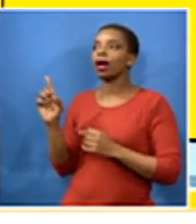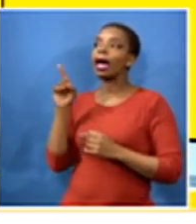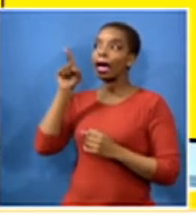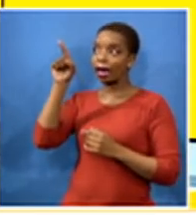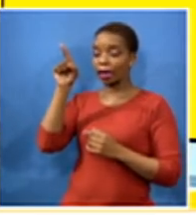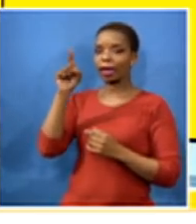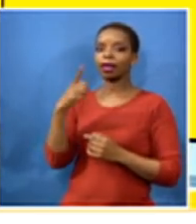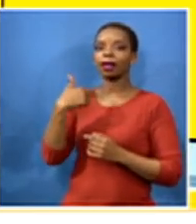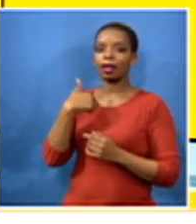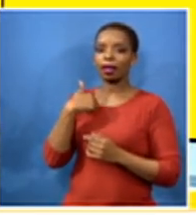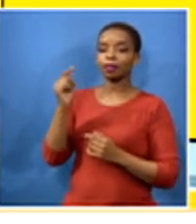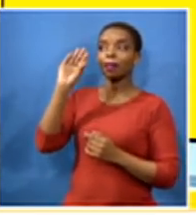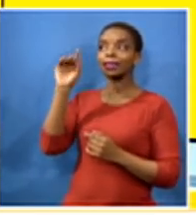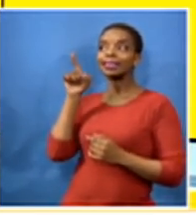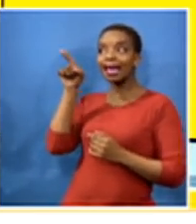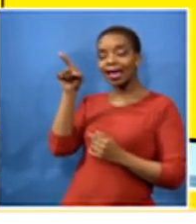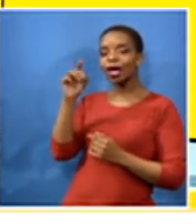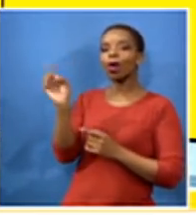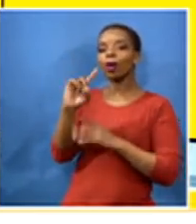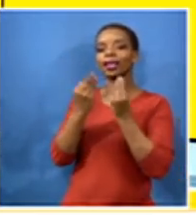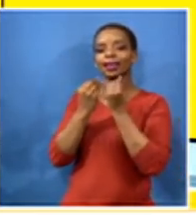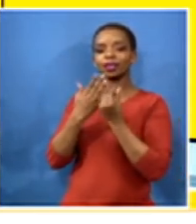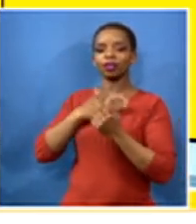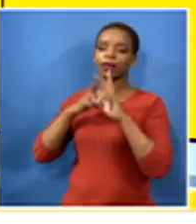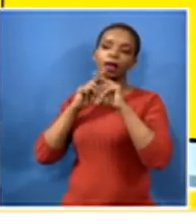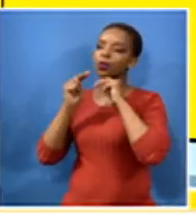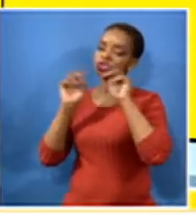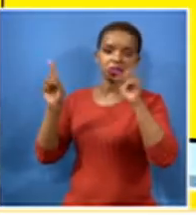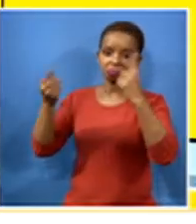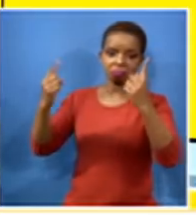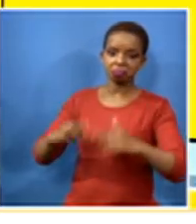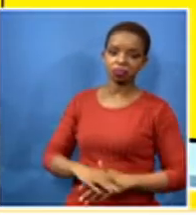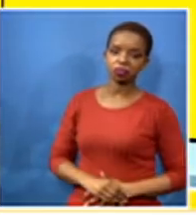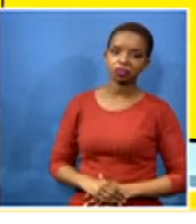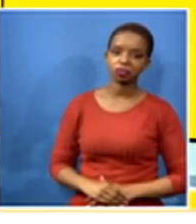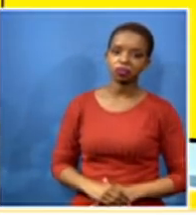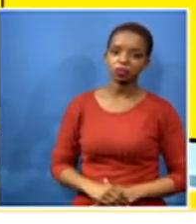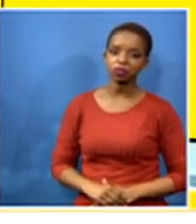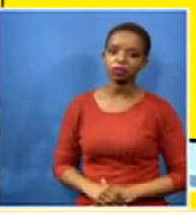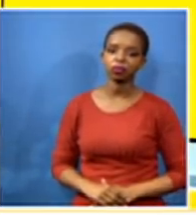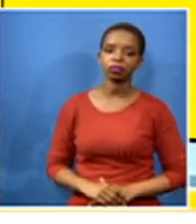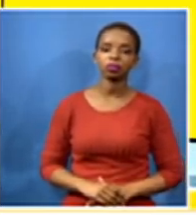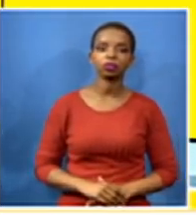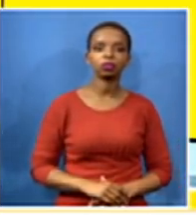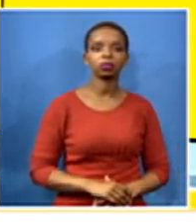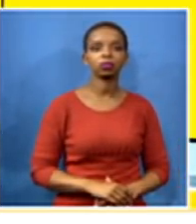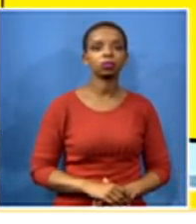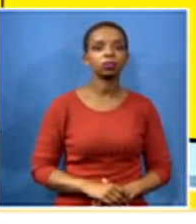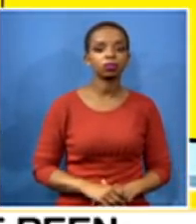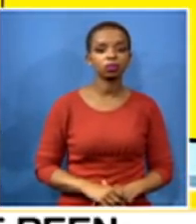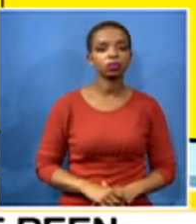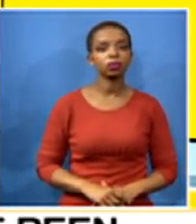negotiable so which are the non-negotiables in this instance of returning to school yes and